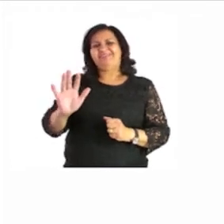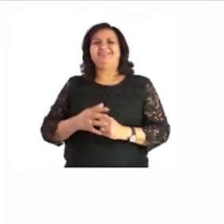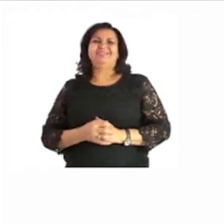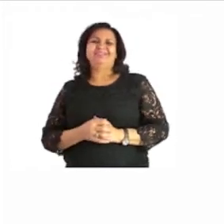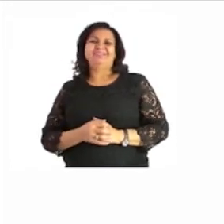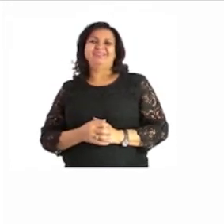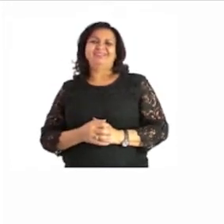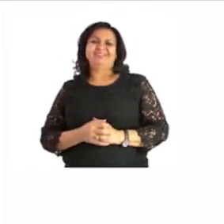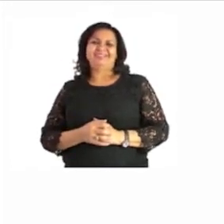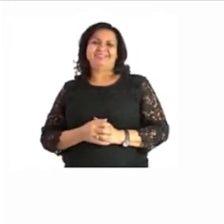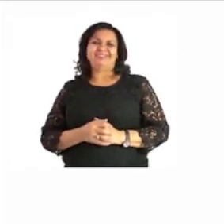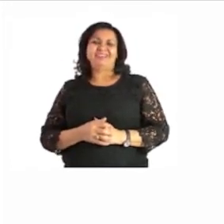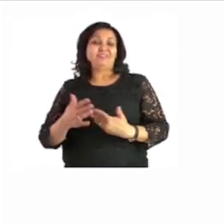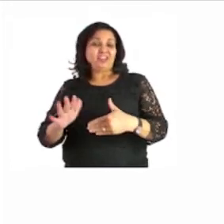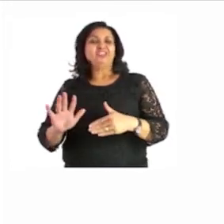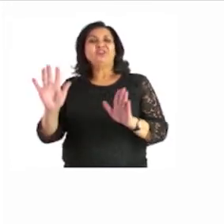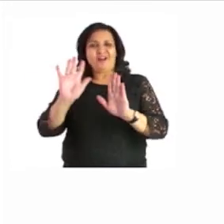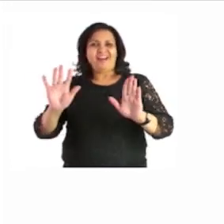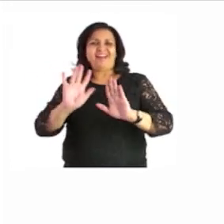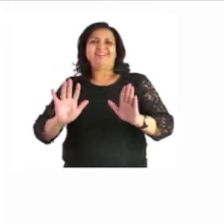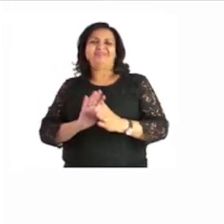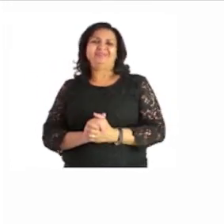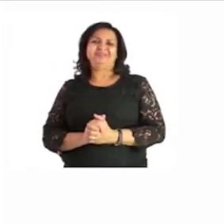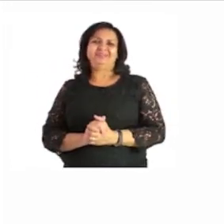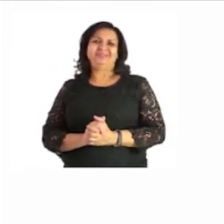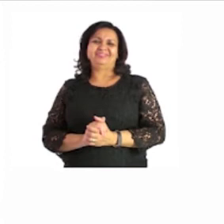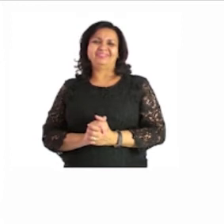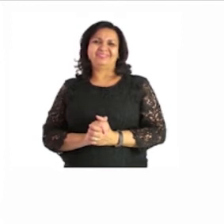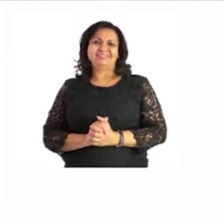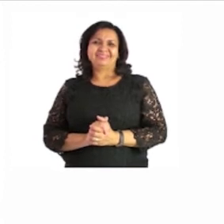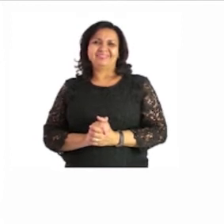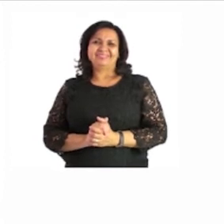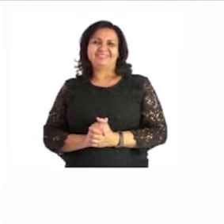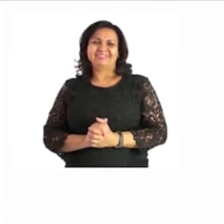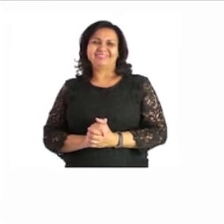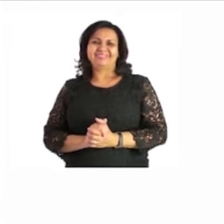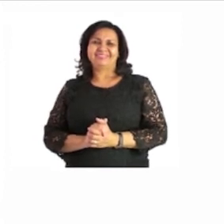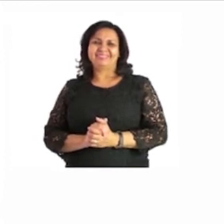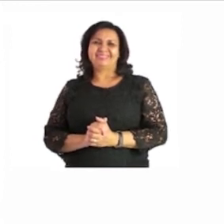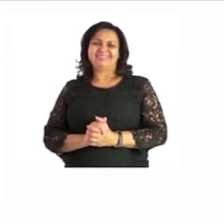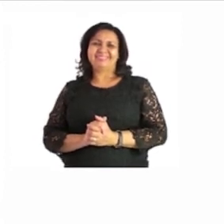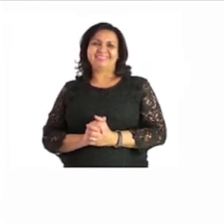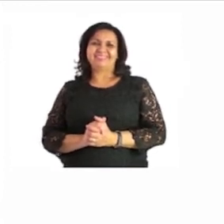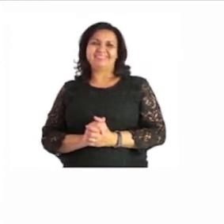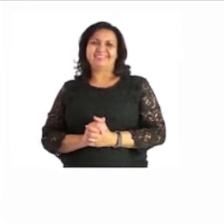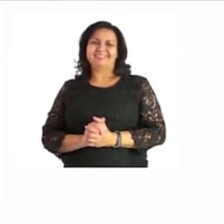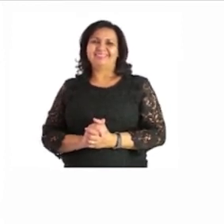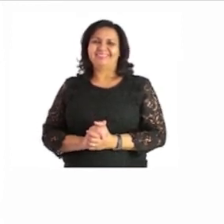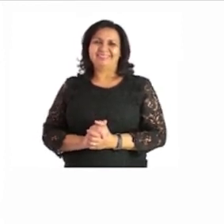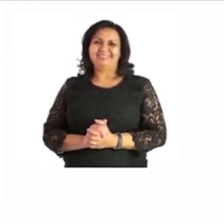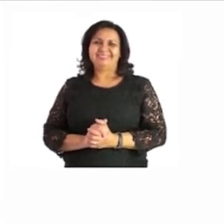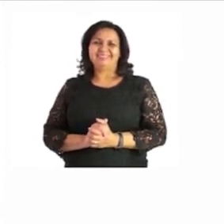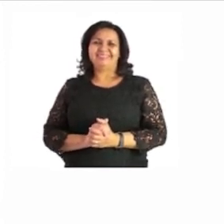done then you can color in yes with your color of your choice i like red but you can choose any color